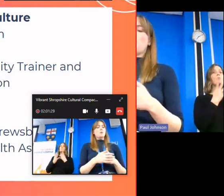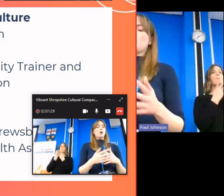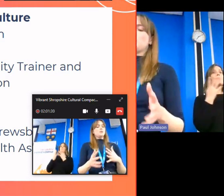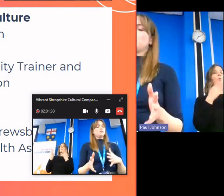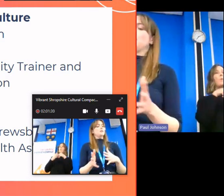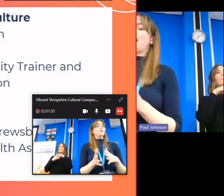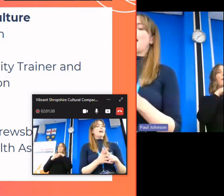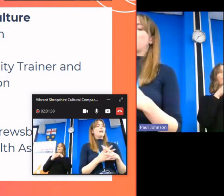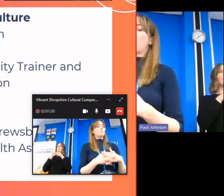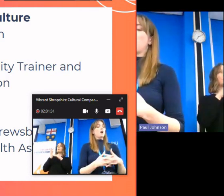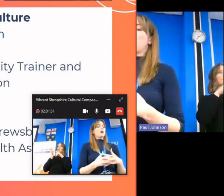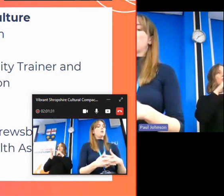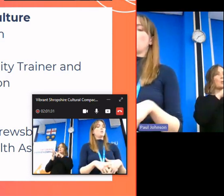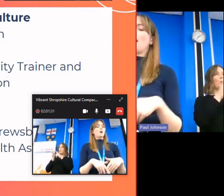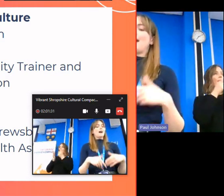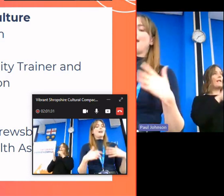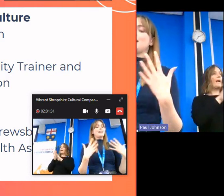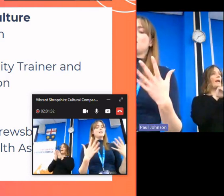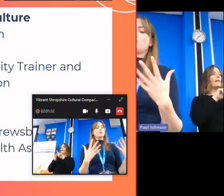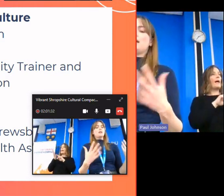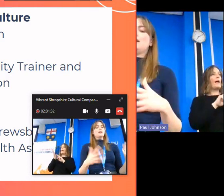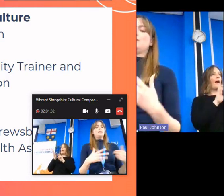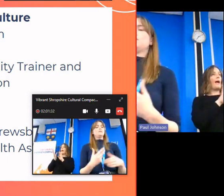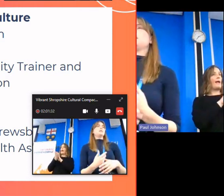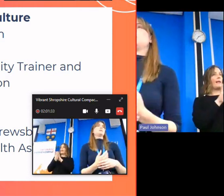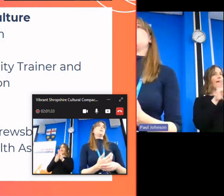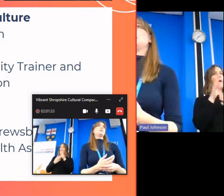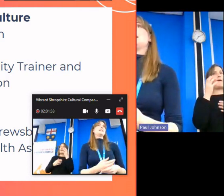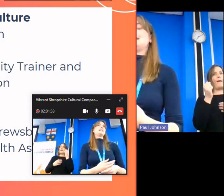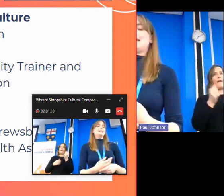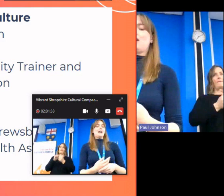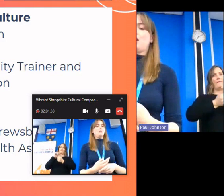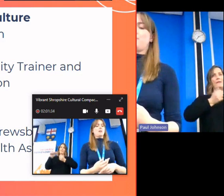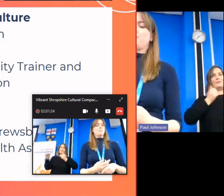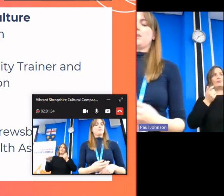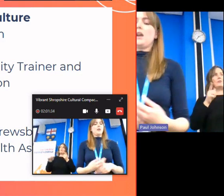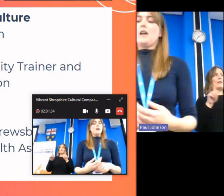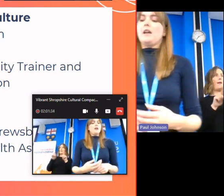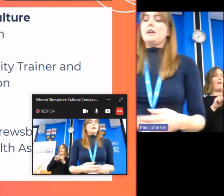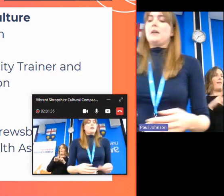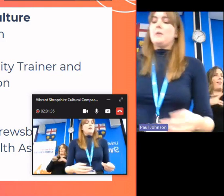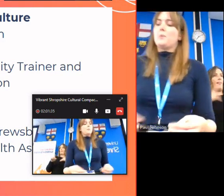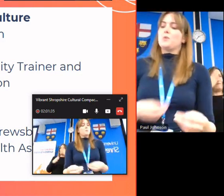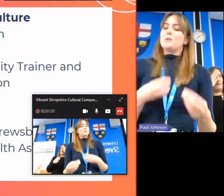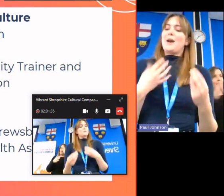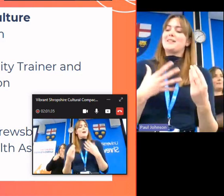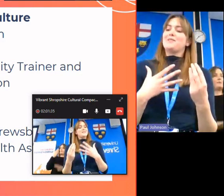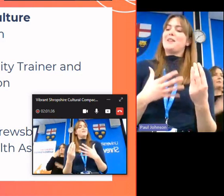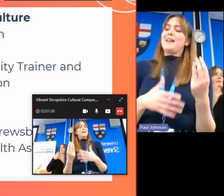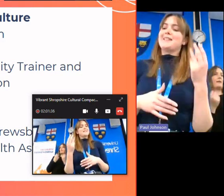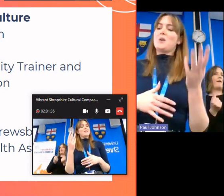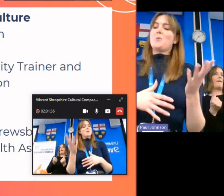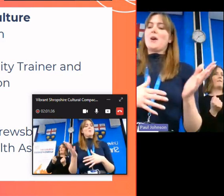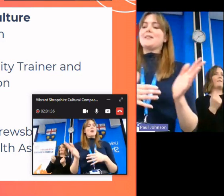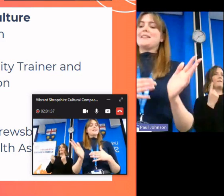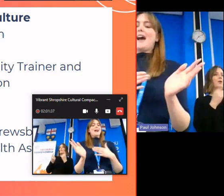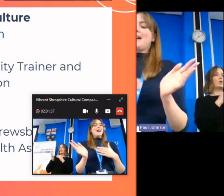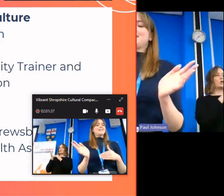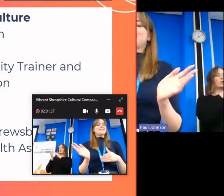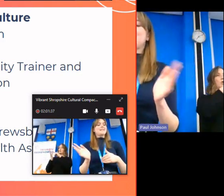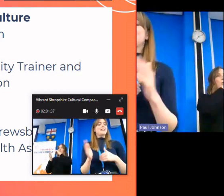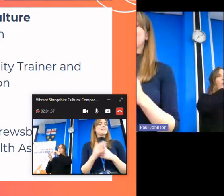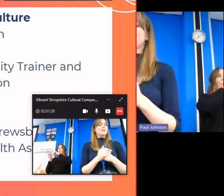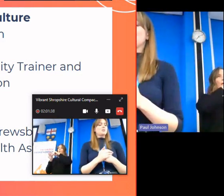members zoe partington and hannah prior who've got industry and lived experience in this area respectively zoe